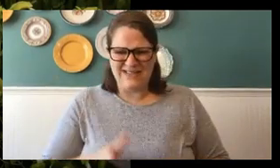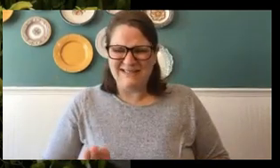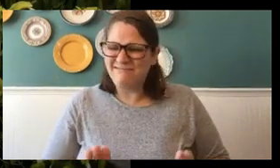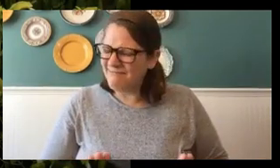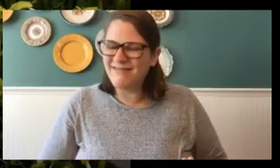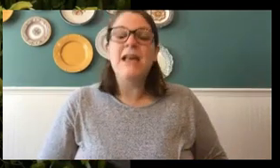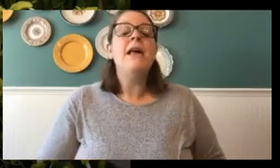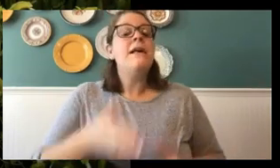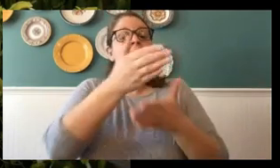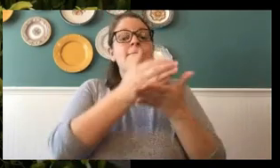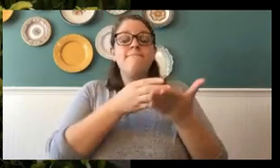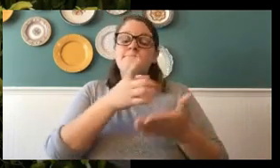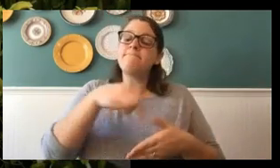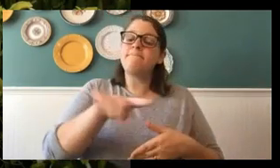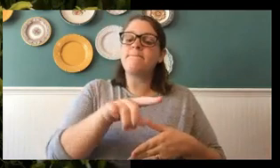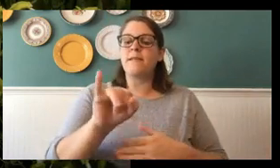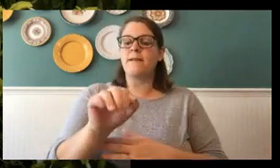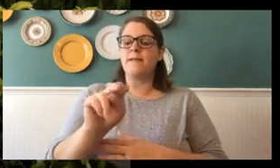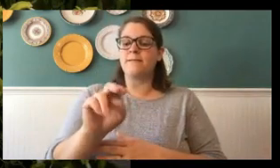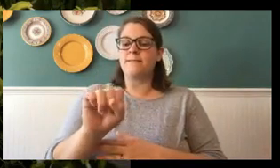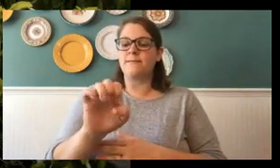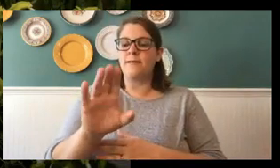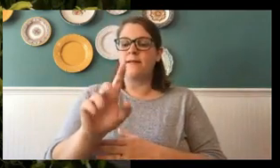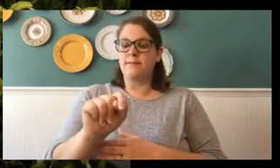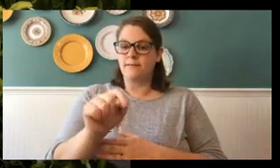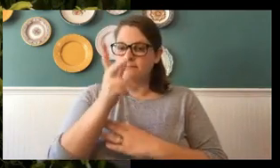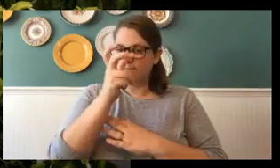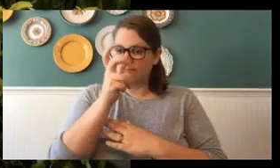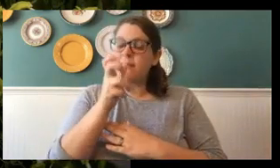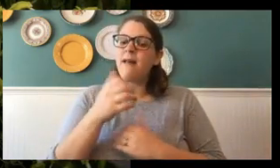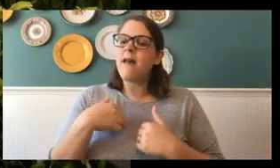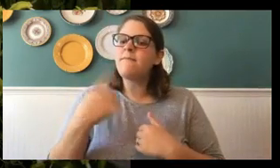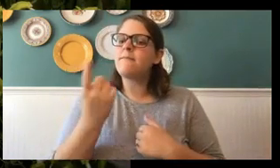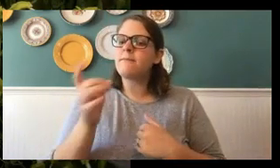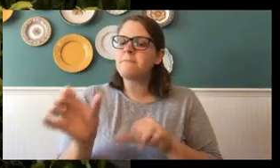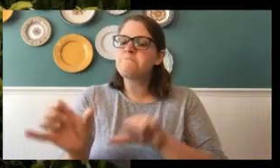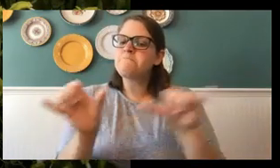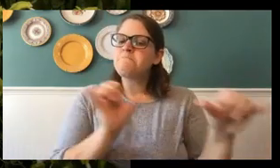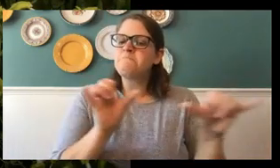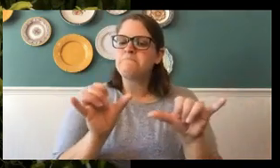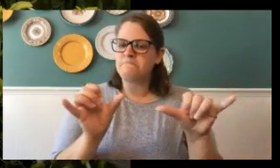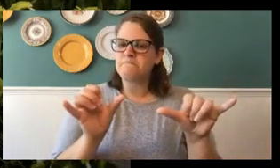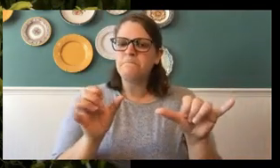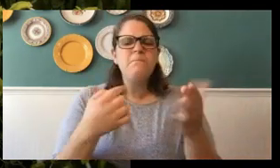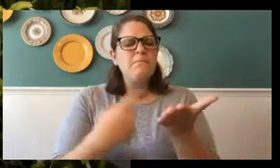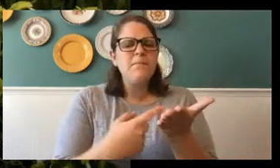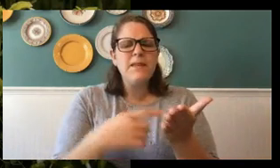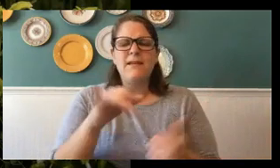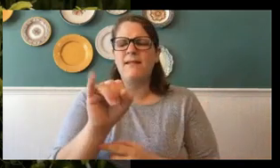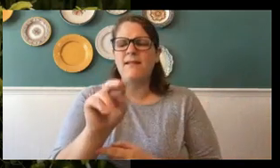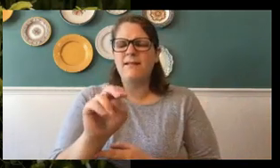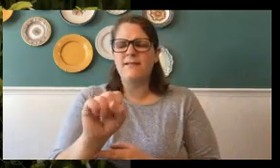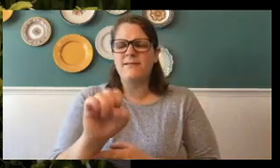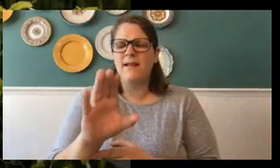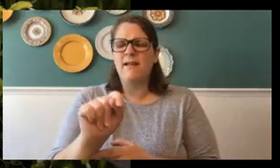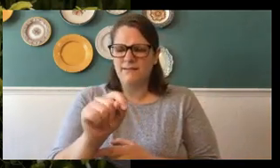some of these insects, or I should say all of these insects, have something in common. Now, when we talk about an insect, again, what